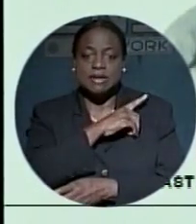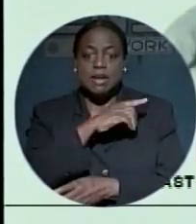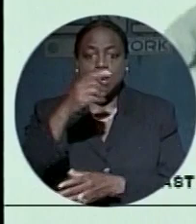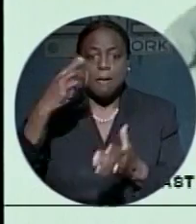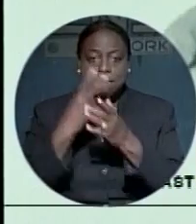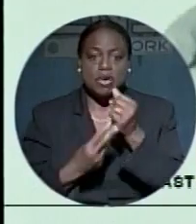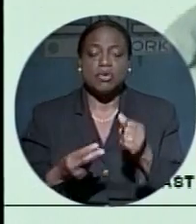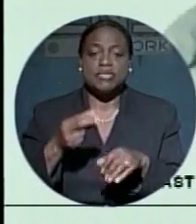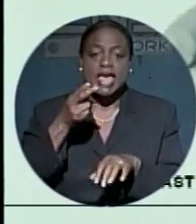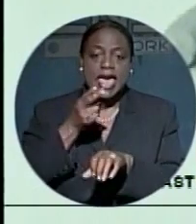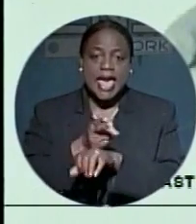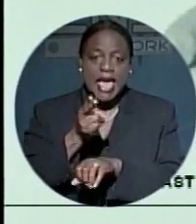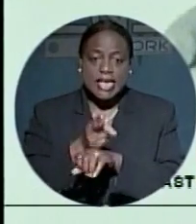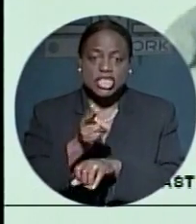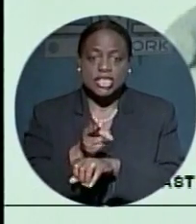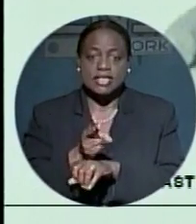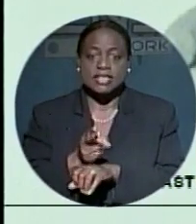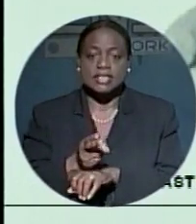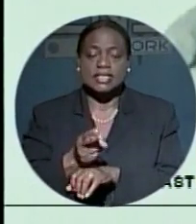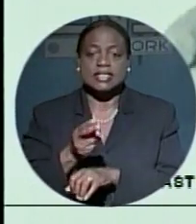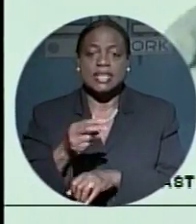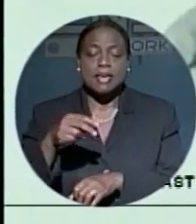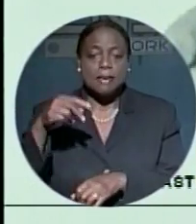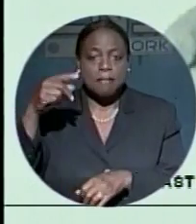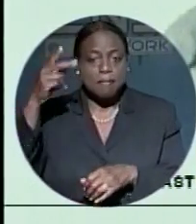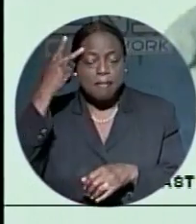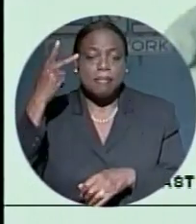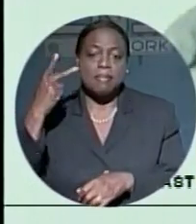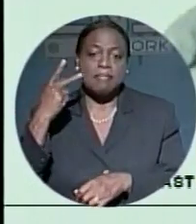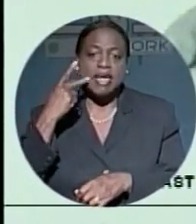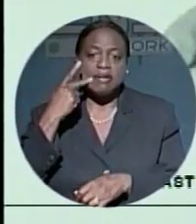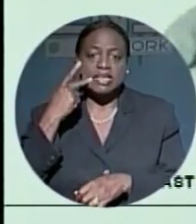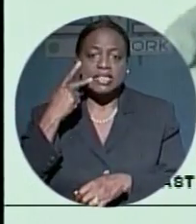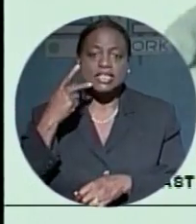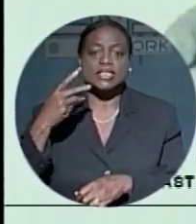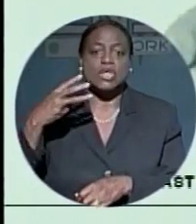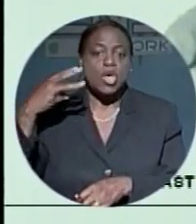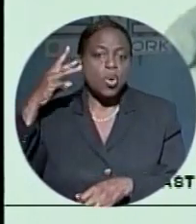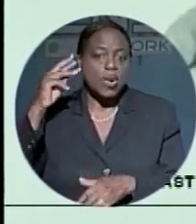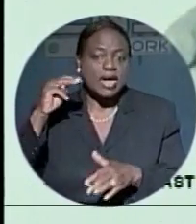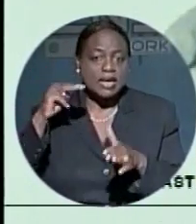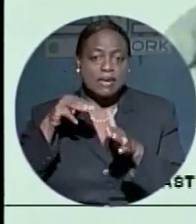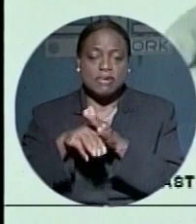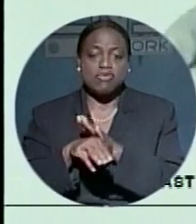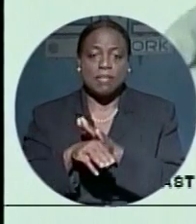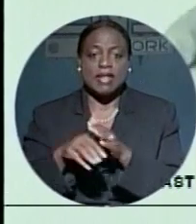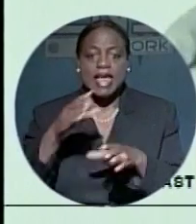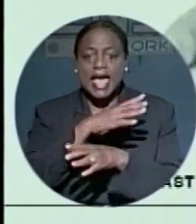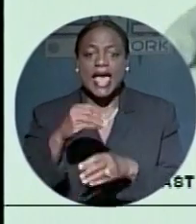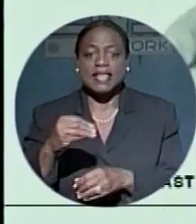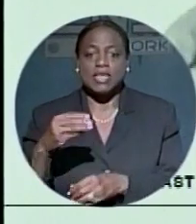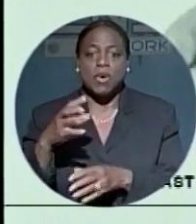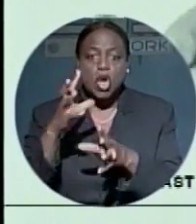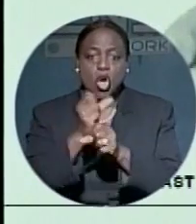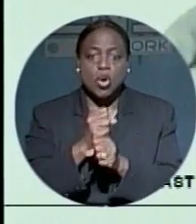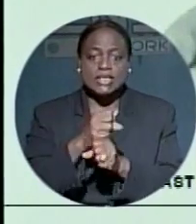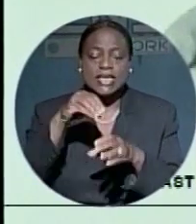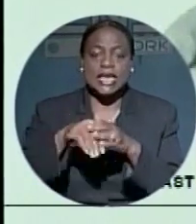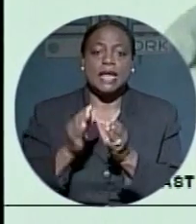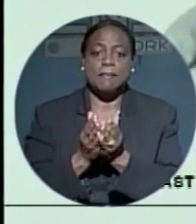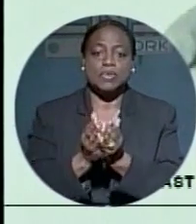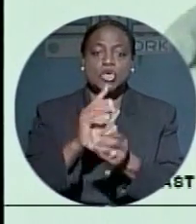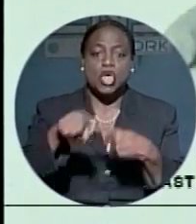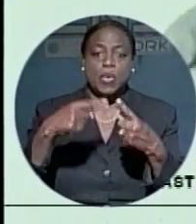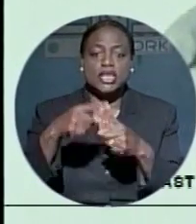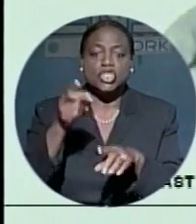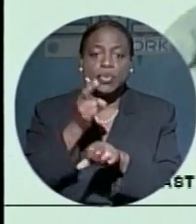years, were found on board a Haitian vessel intercepted by Defense Force officers stationed just off Matthewtown in Agua. You see, back